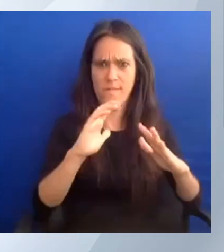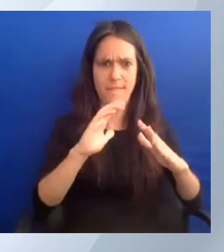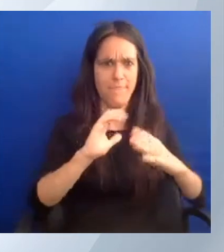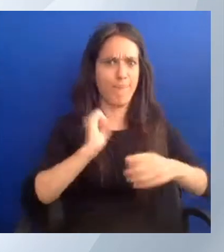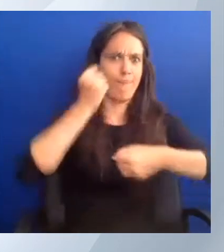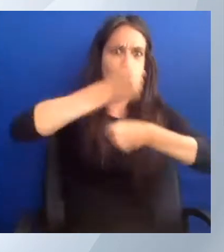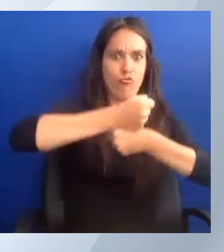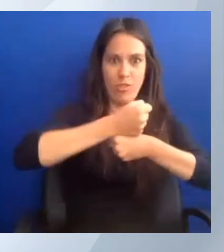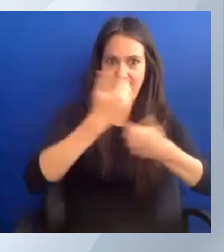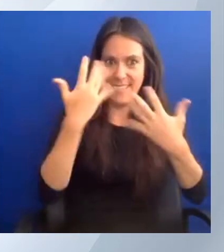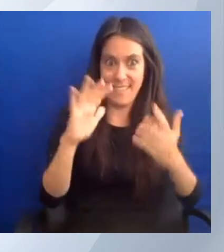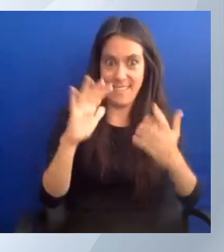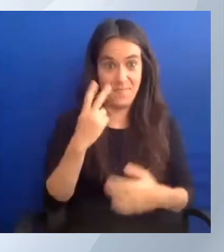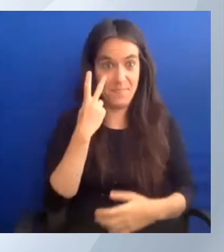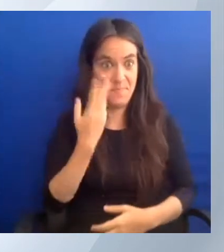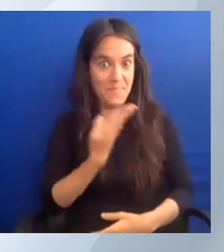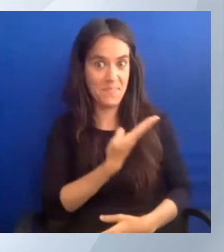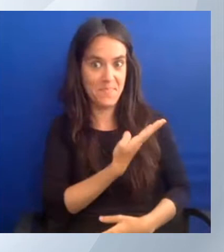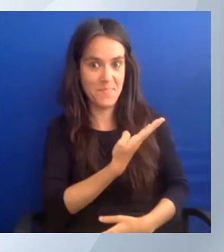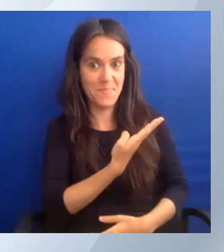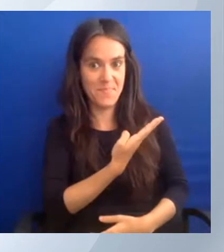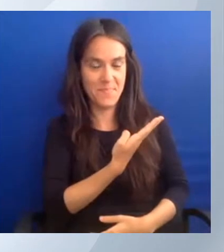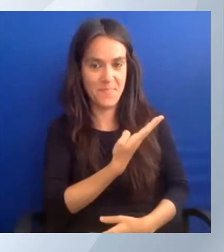And I have example two here.